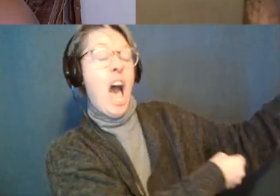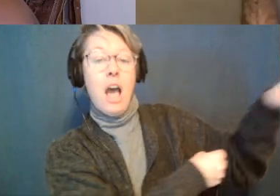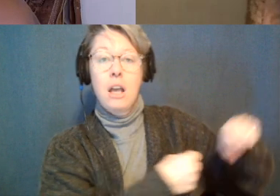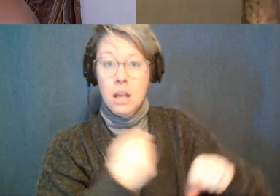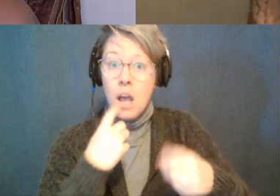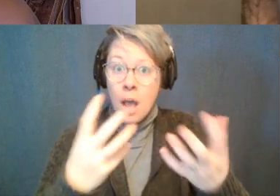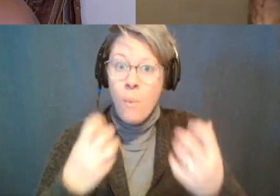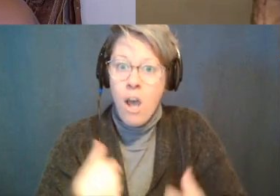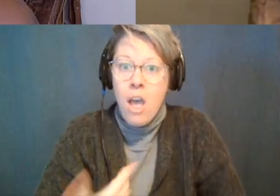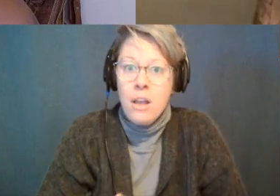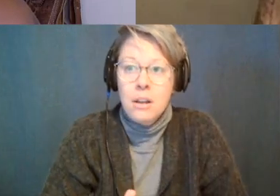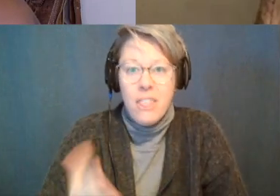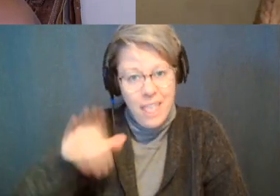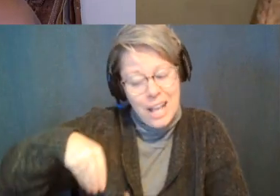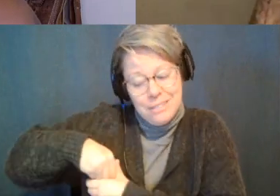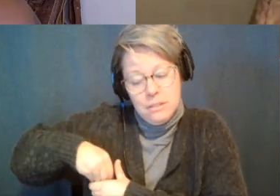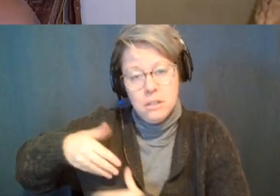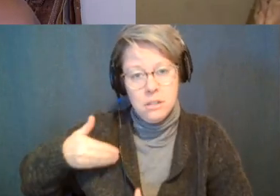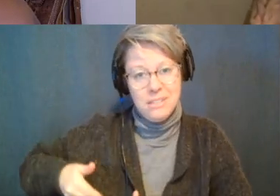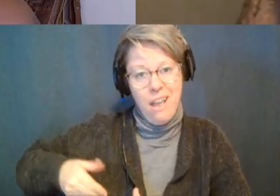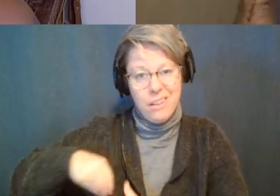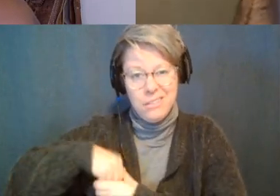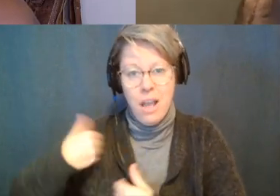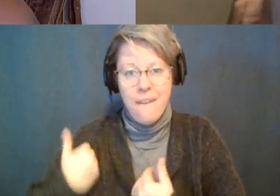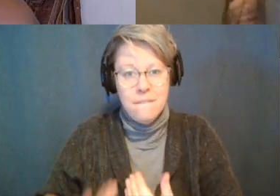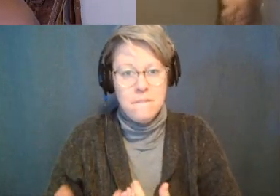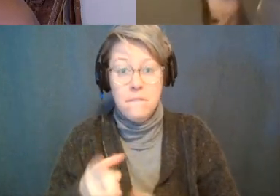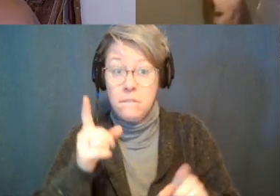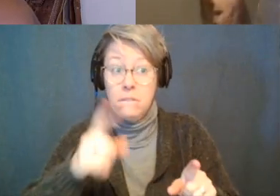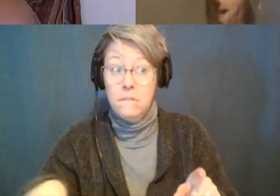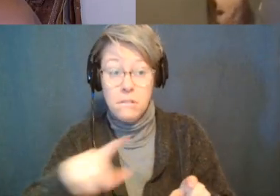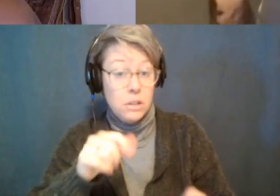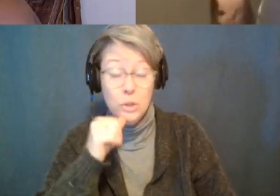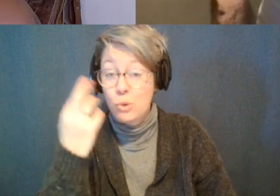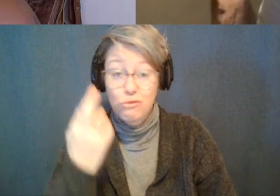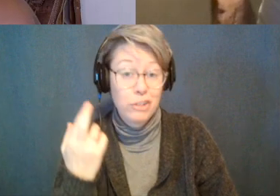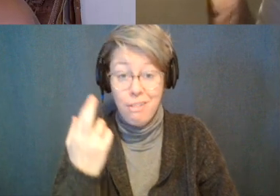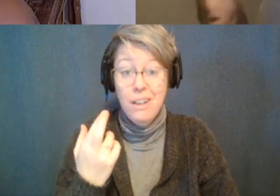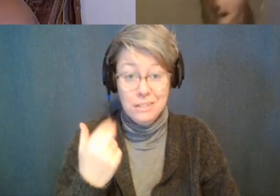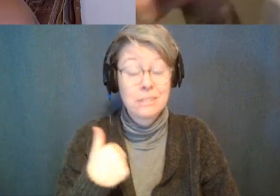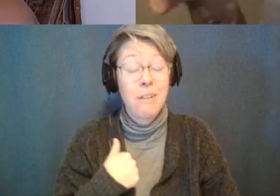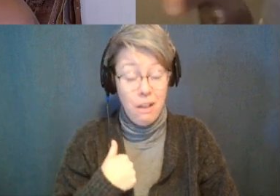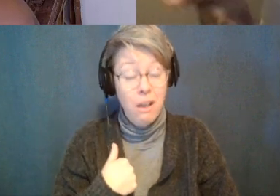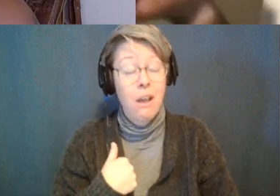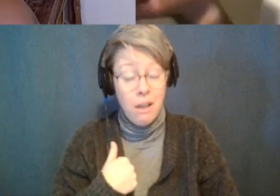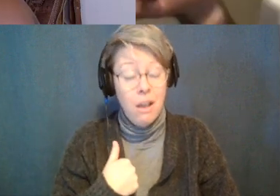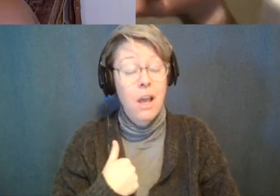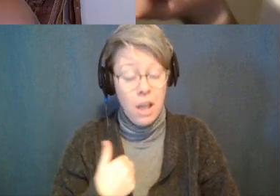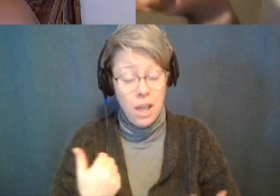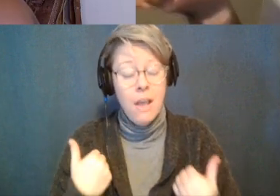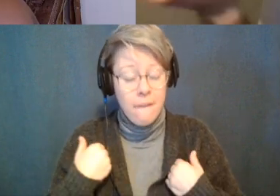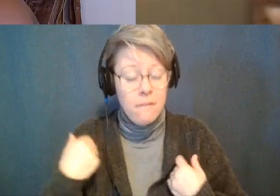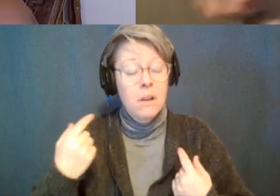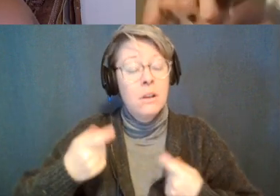yeah there is a side of me that i think people don't realize i struggle with um needing to control